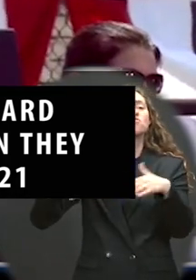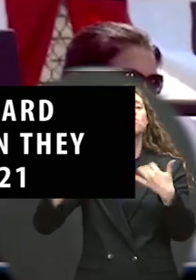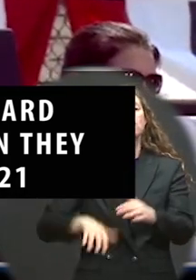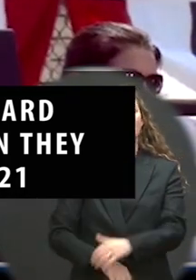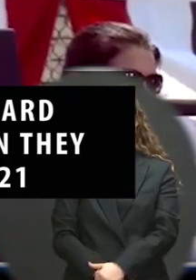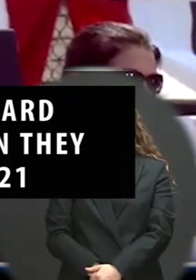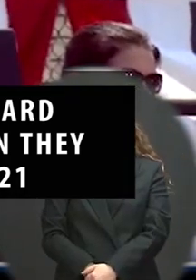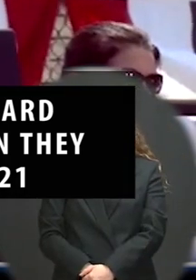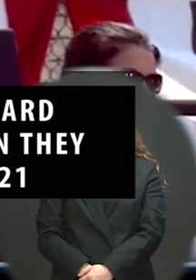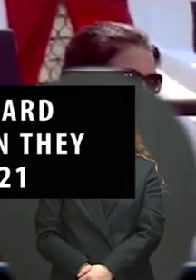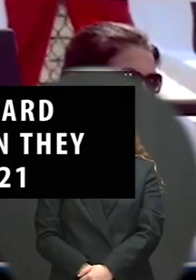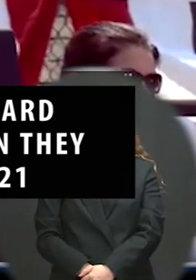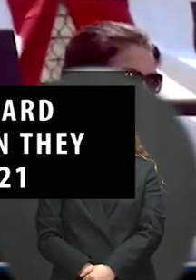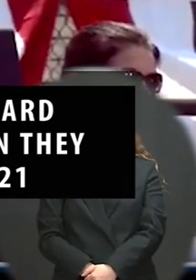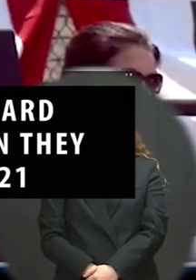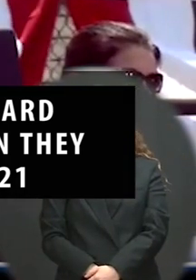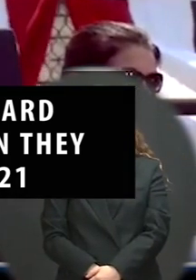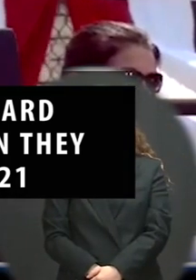It may be tough.